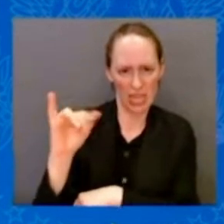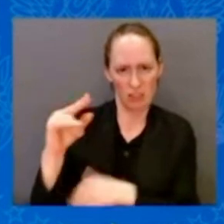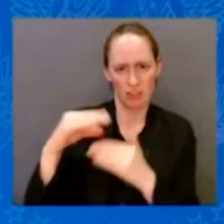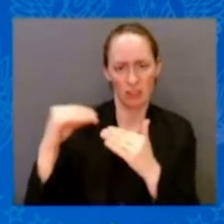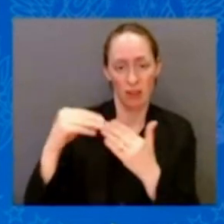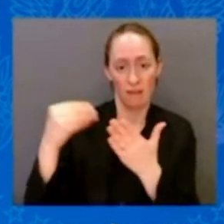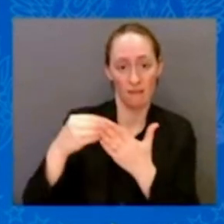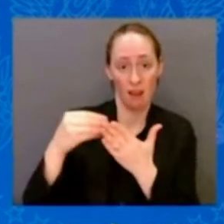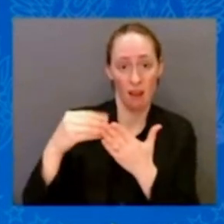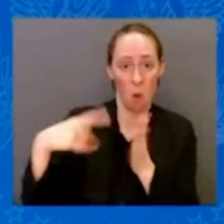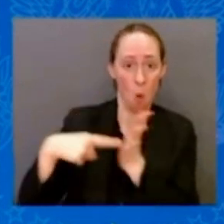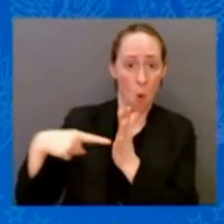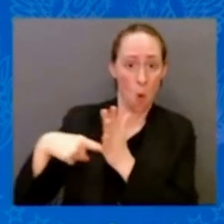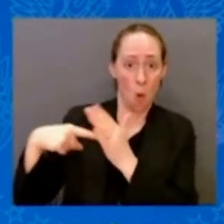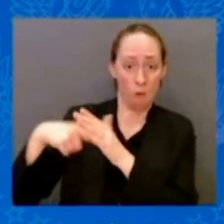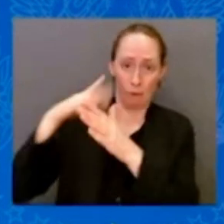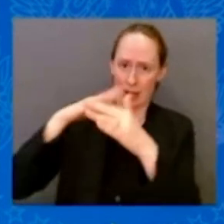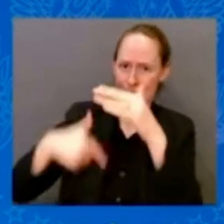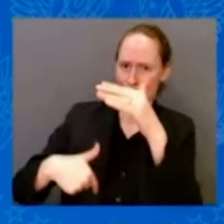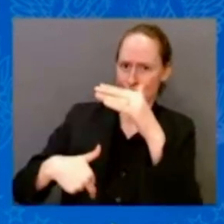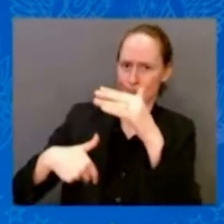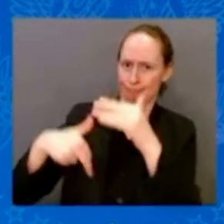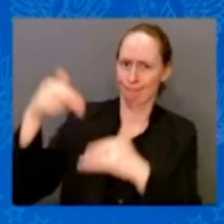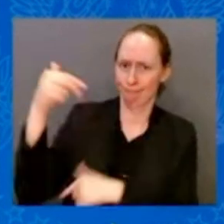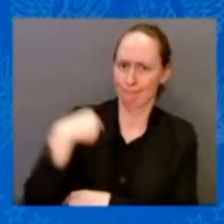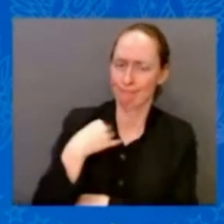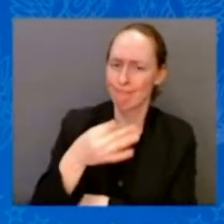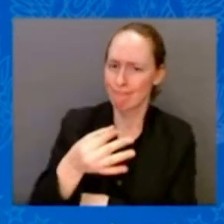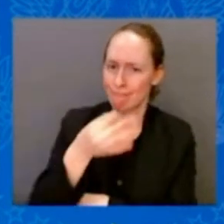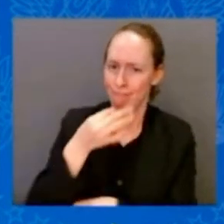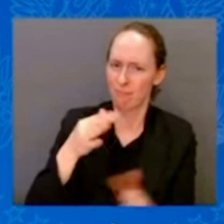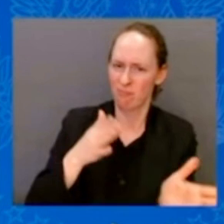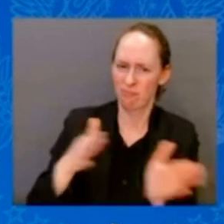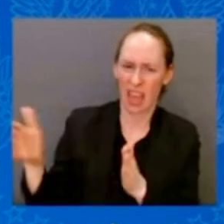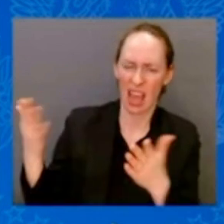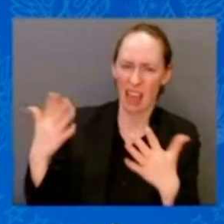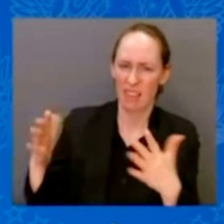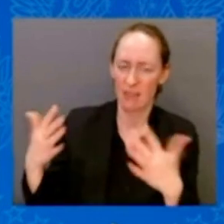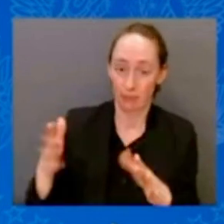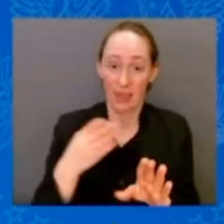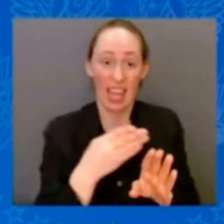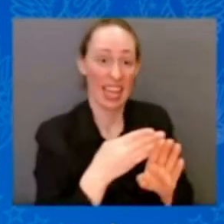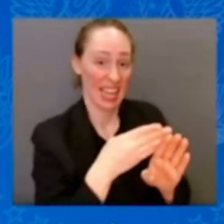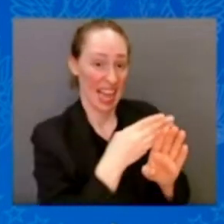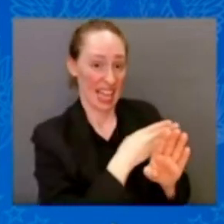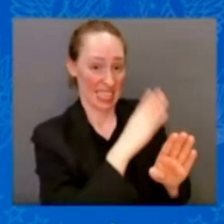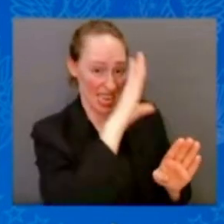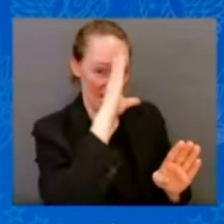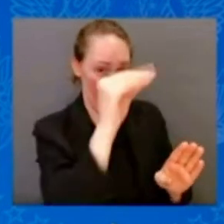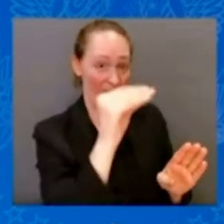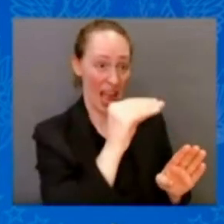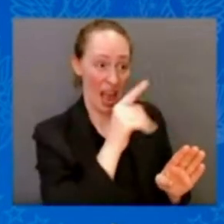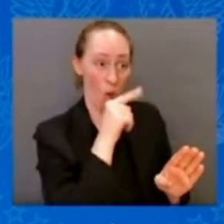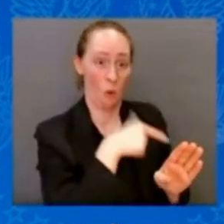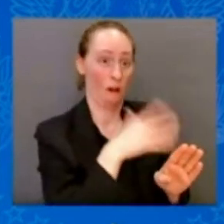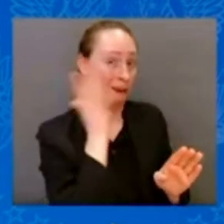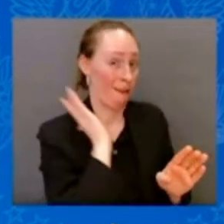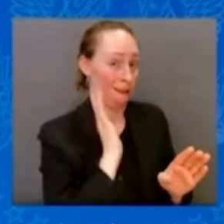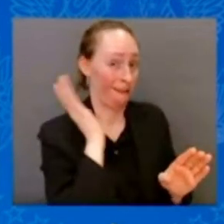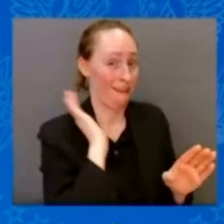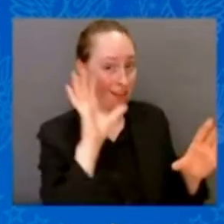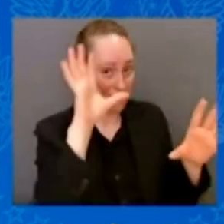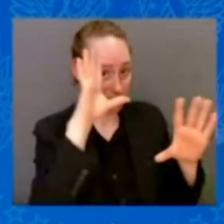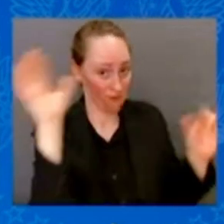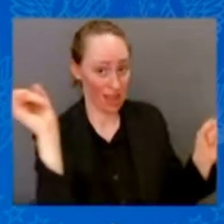the last fellow who had this job — who never showed up at the transition, I might add, but the last guy who had this job — he increased